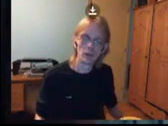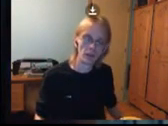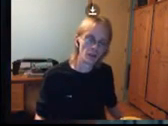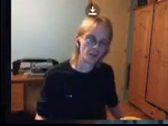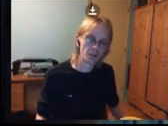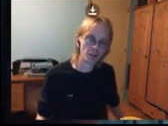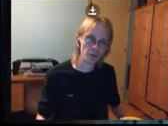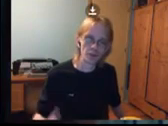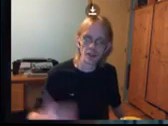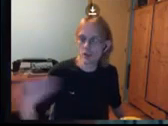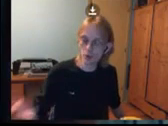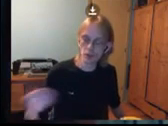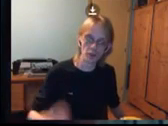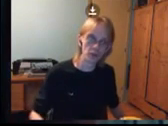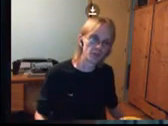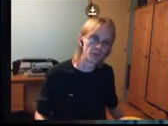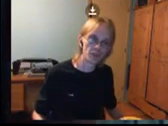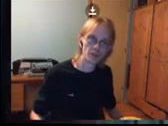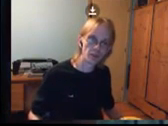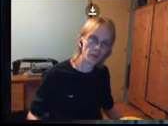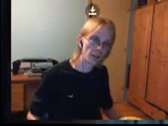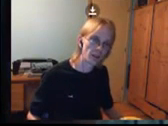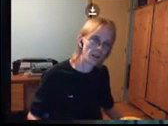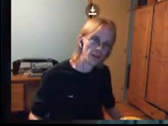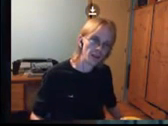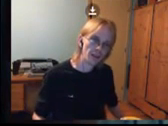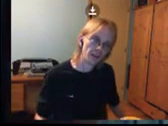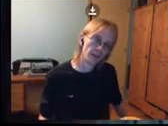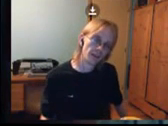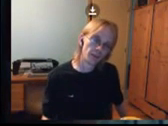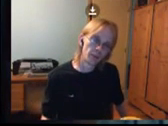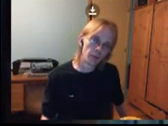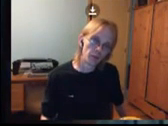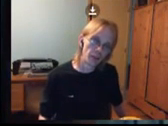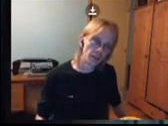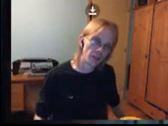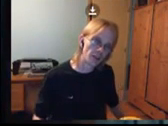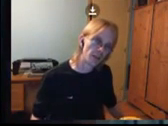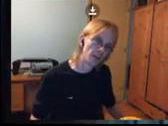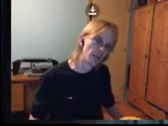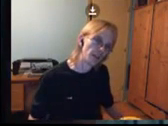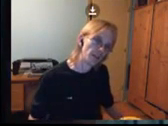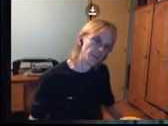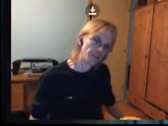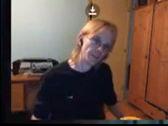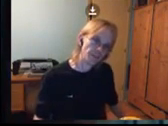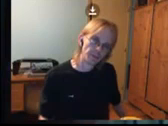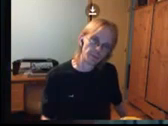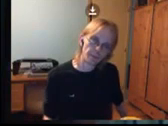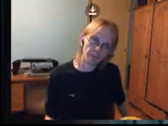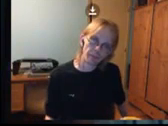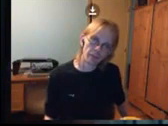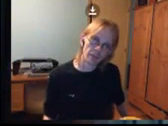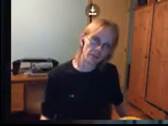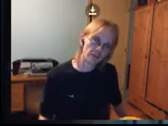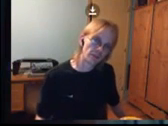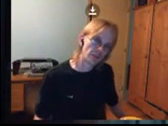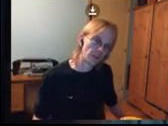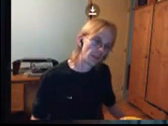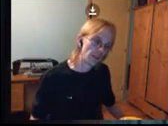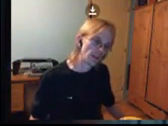services like hosting services or something like that to be able to get started. Exactly.